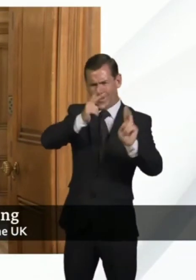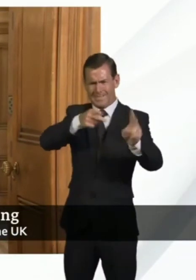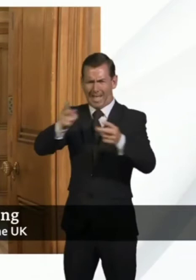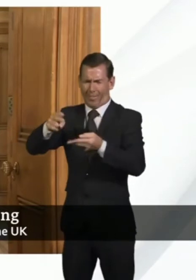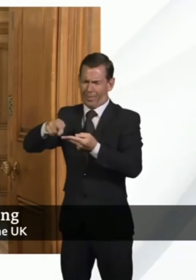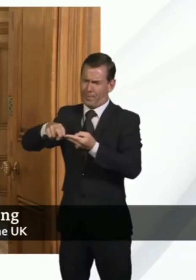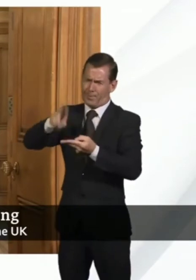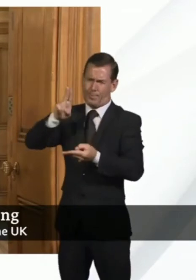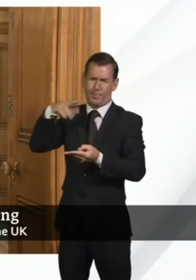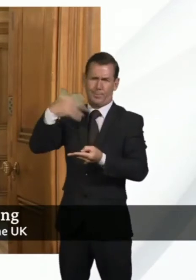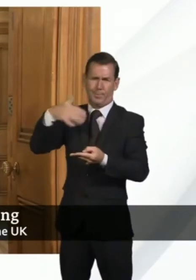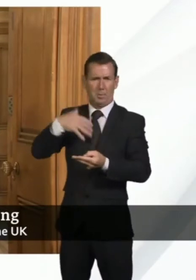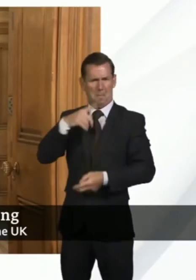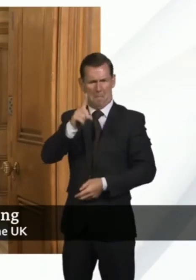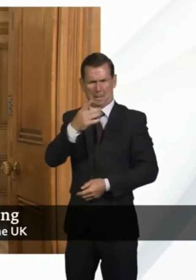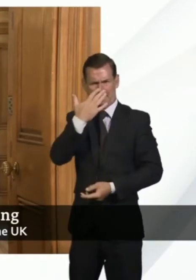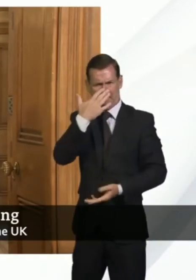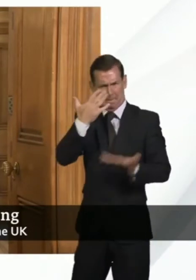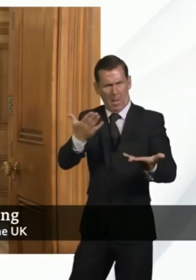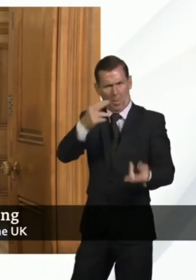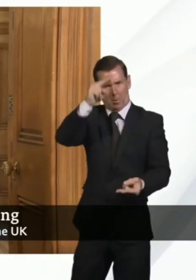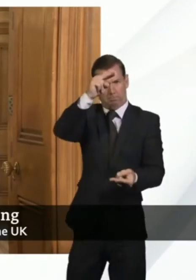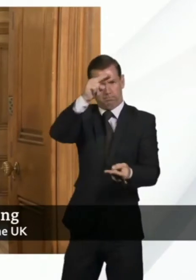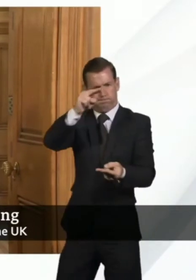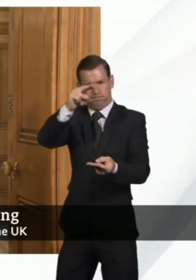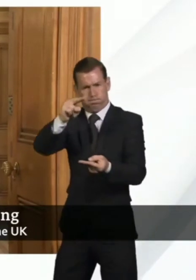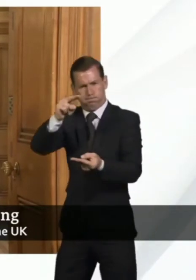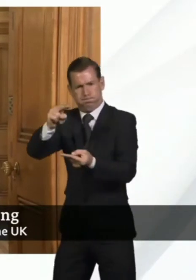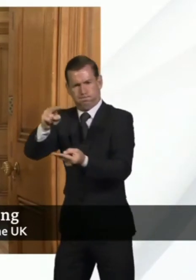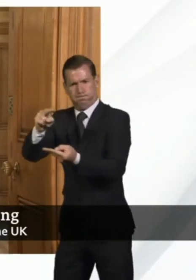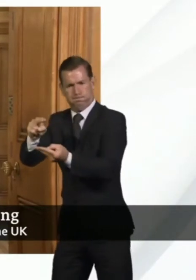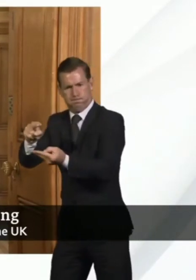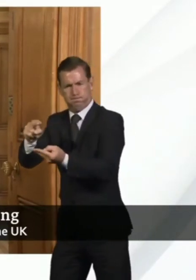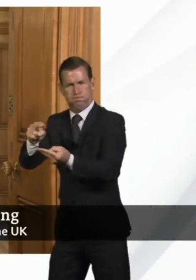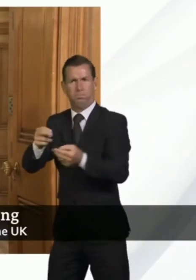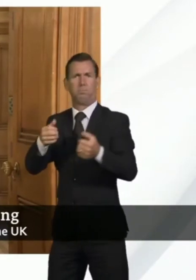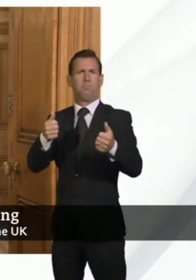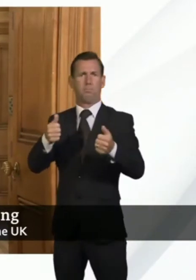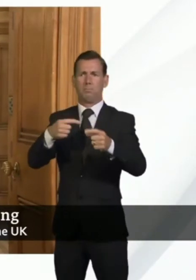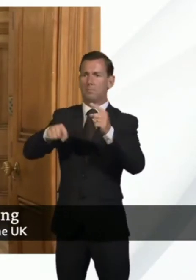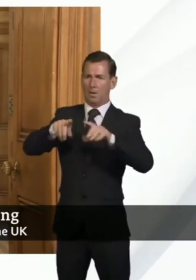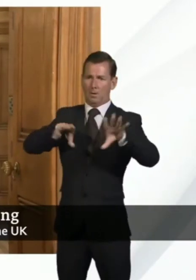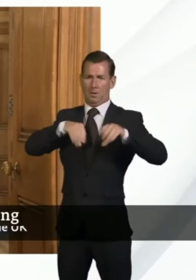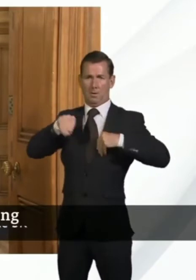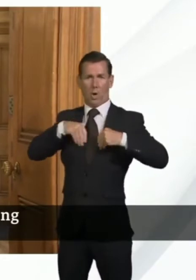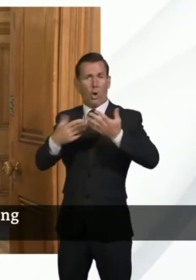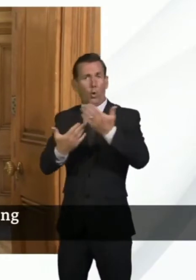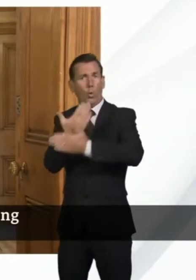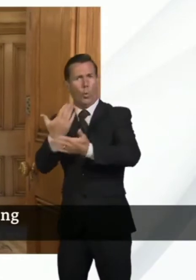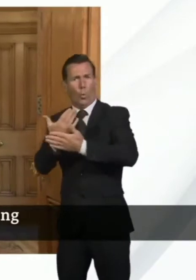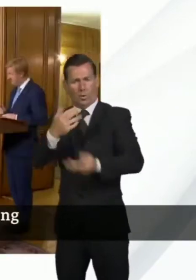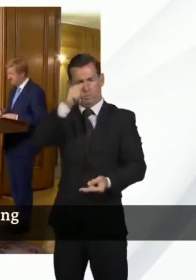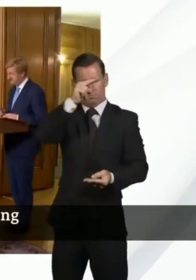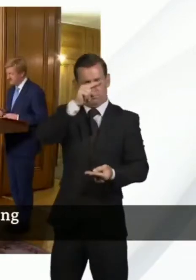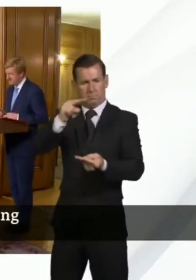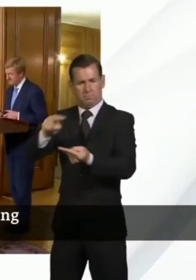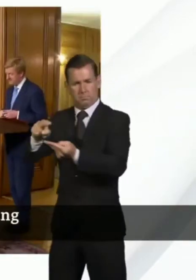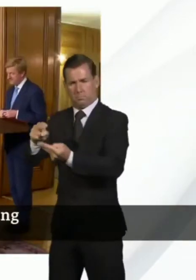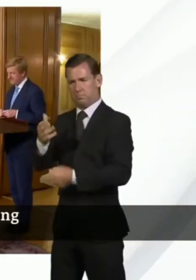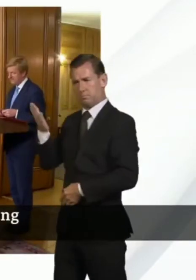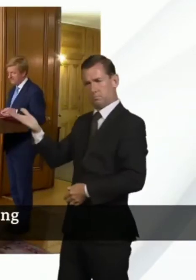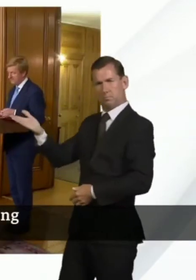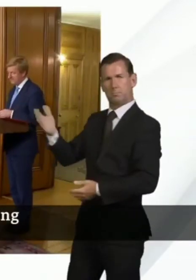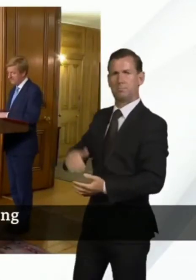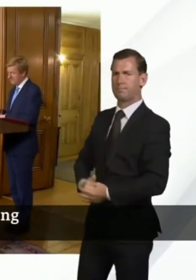moving in the right direction, whether that is reducing number of deaths or reducing number of new infections. Stephen Powis. Yes,